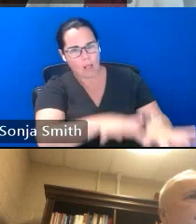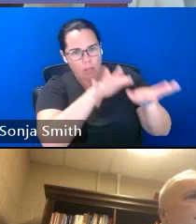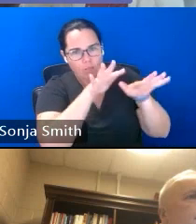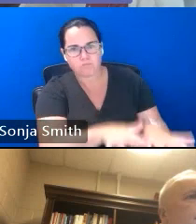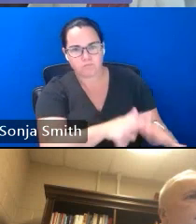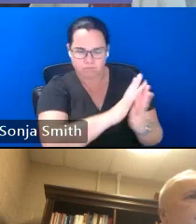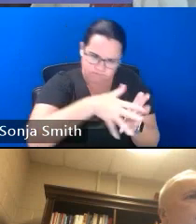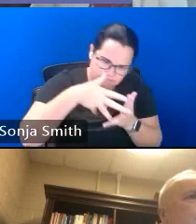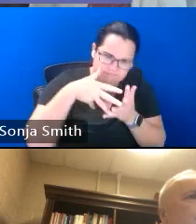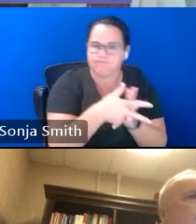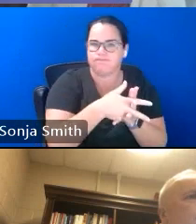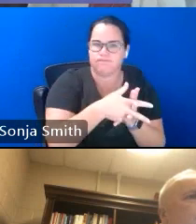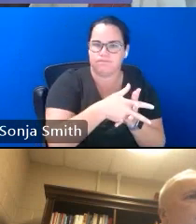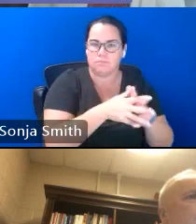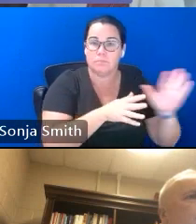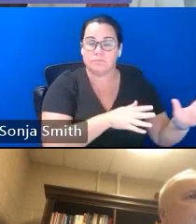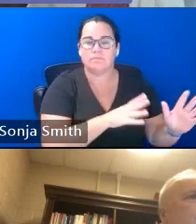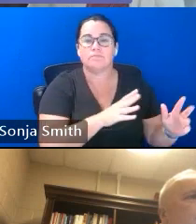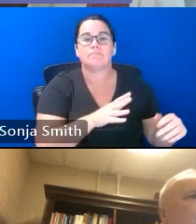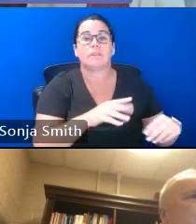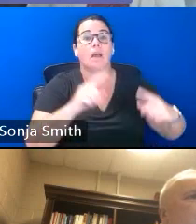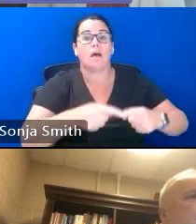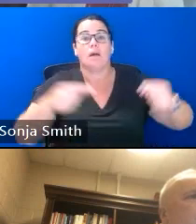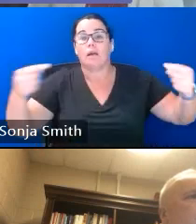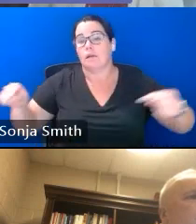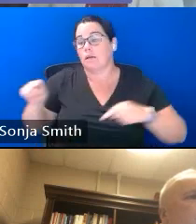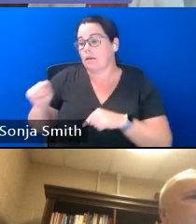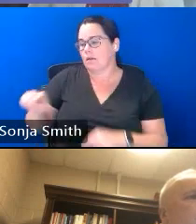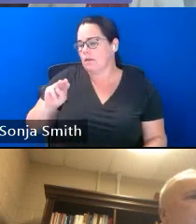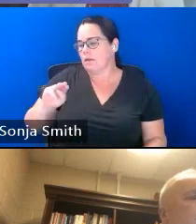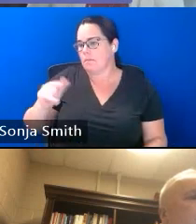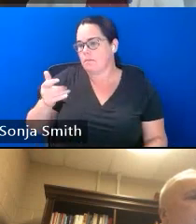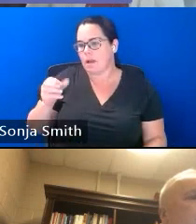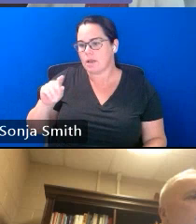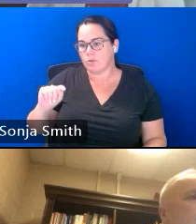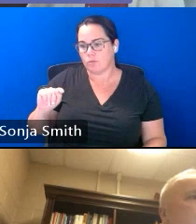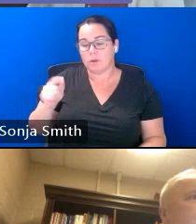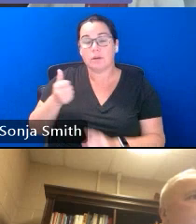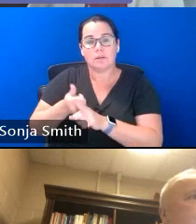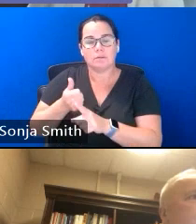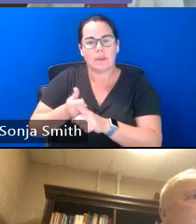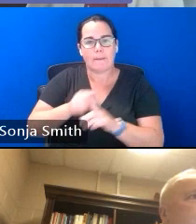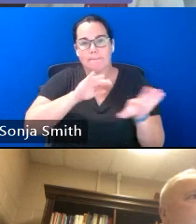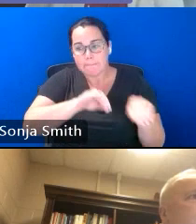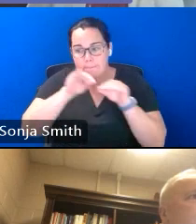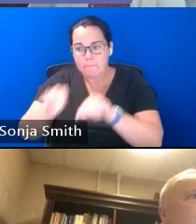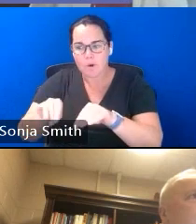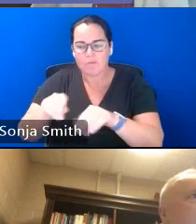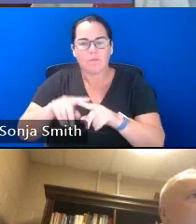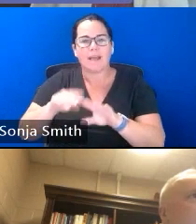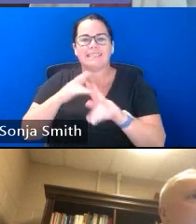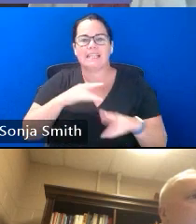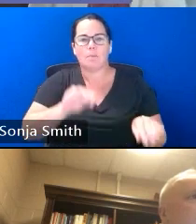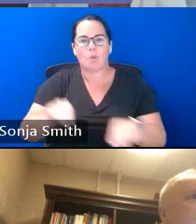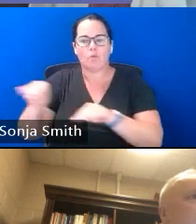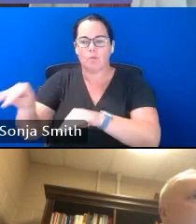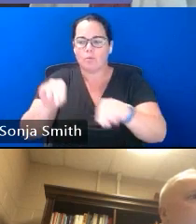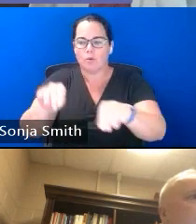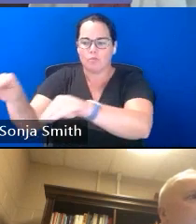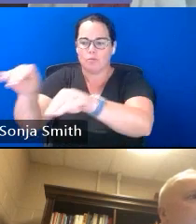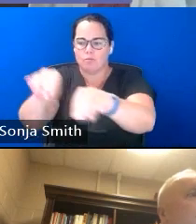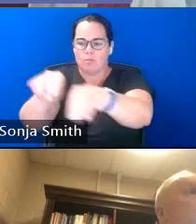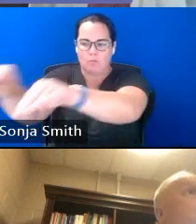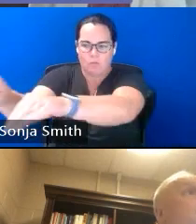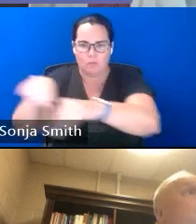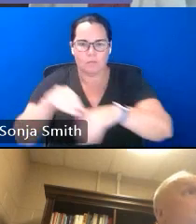on the flip side of that a migrant is someone who is moving and who is highly mobile responsible because either the student or